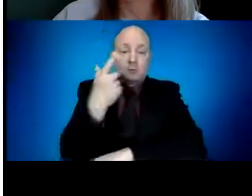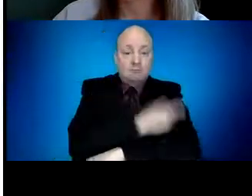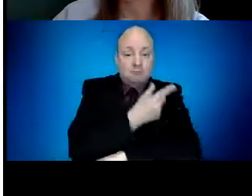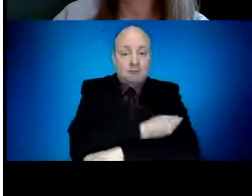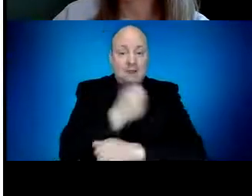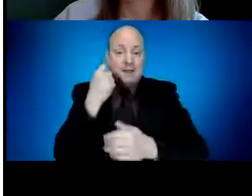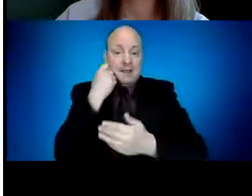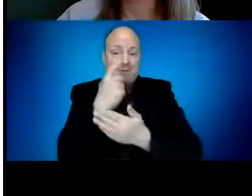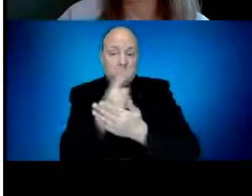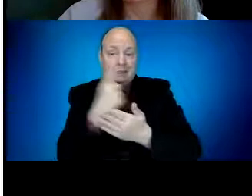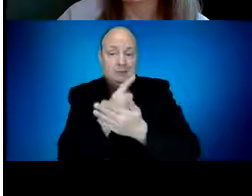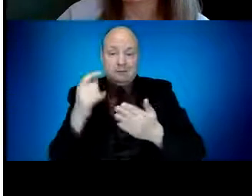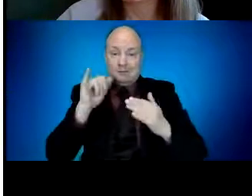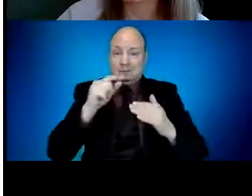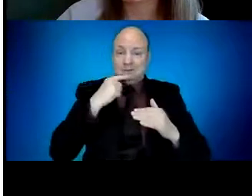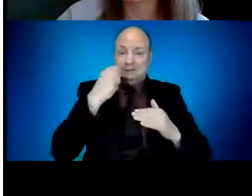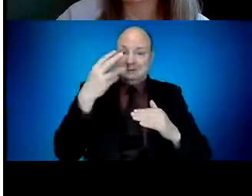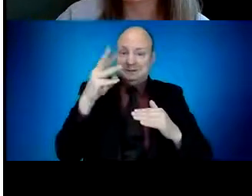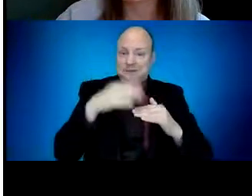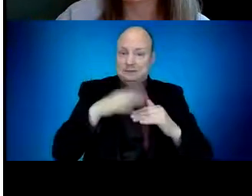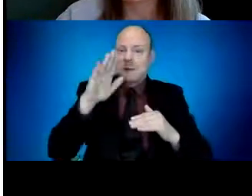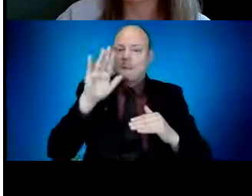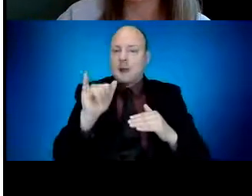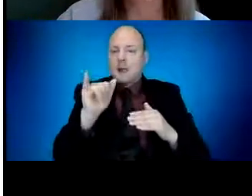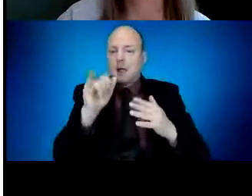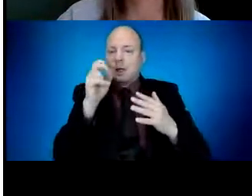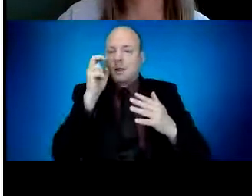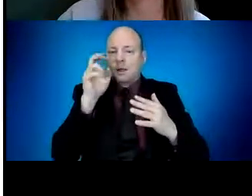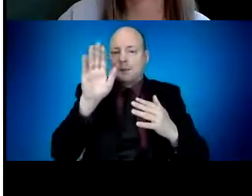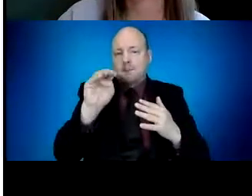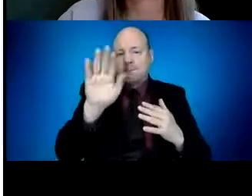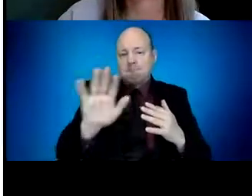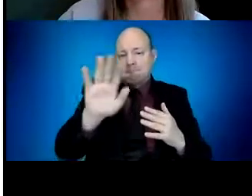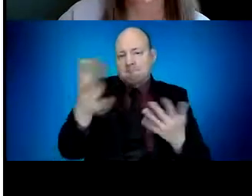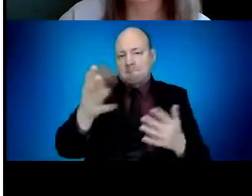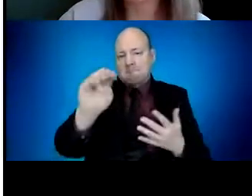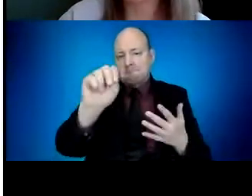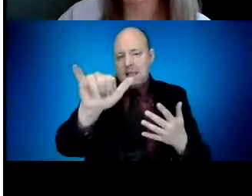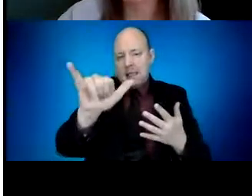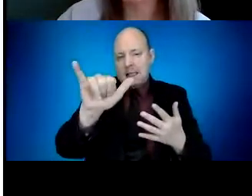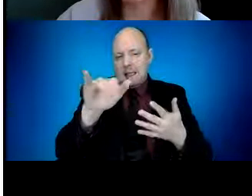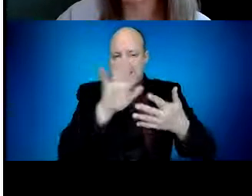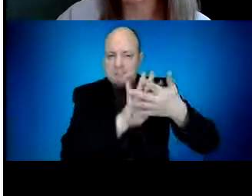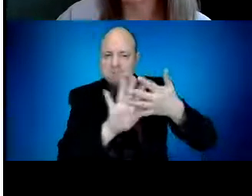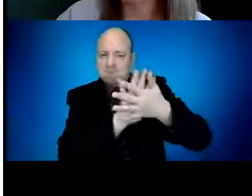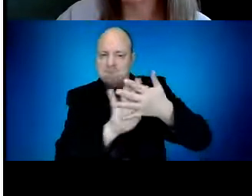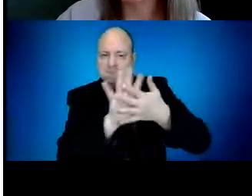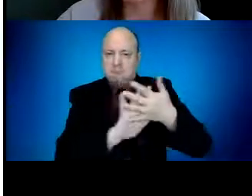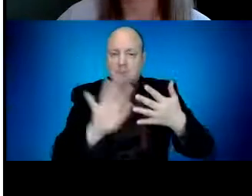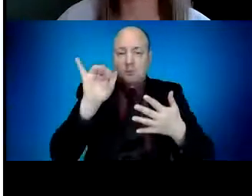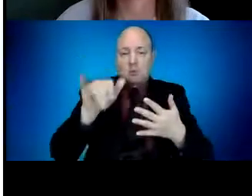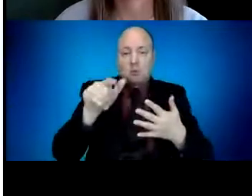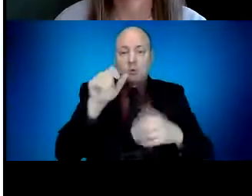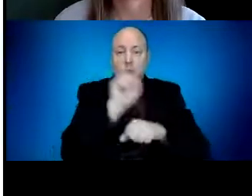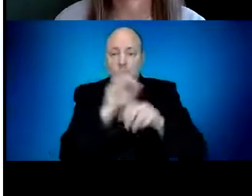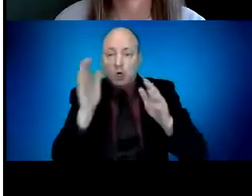Based on these projections, we have enough doses to move frontline workers up to April 5th and give counties the option to expand eligibility to